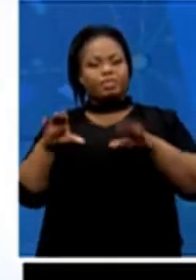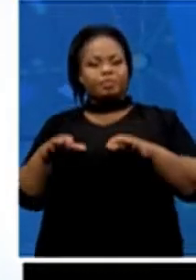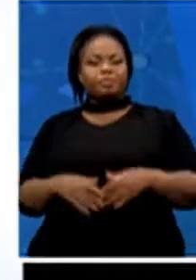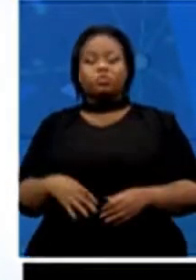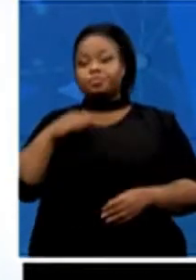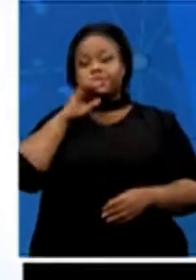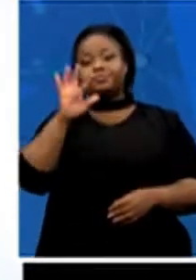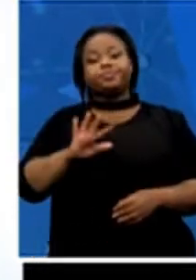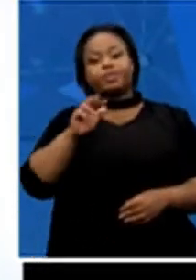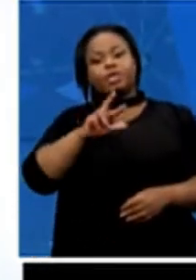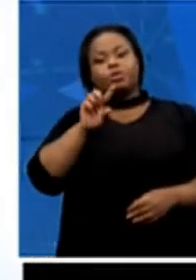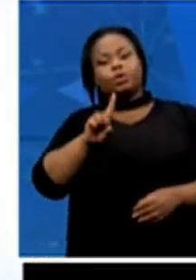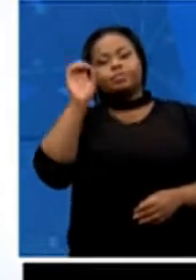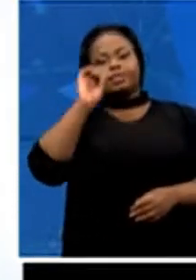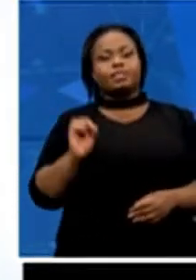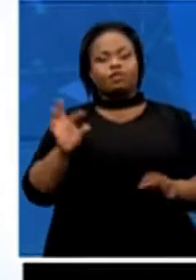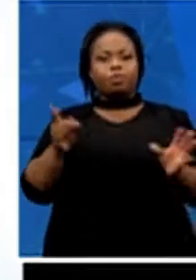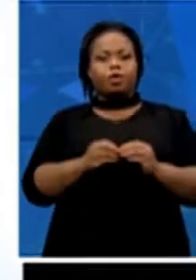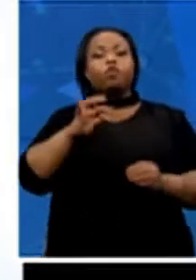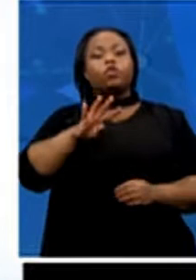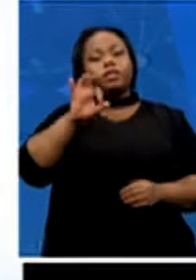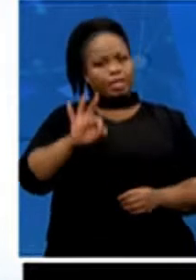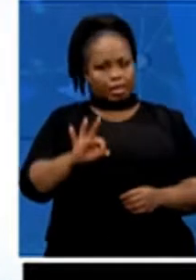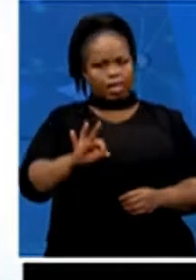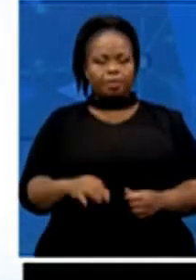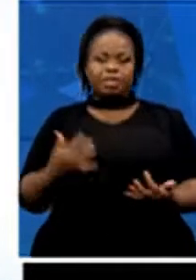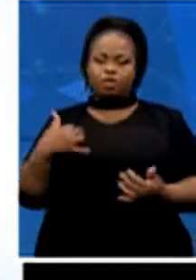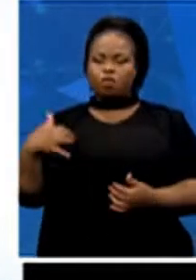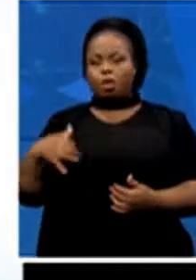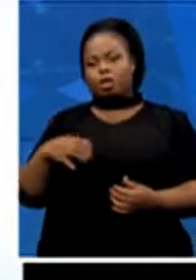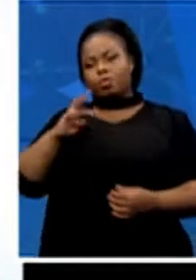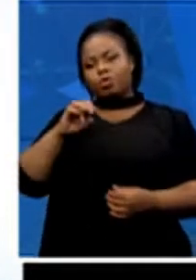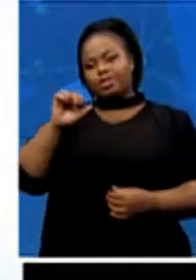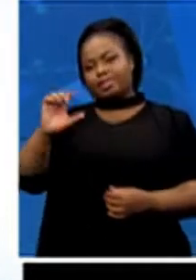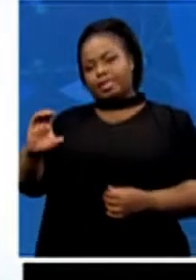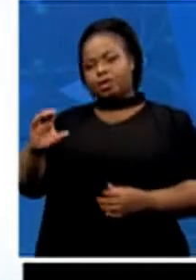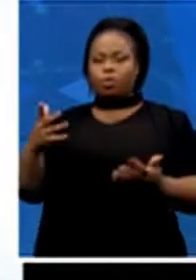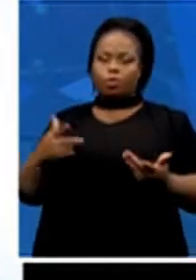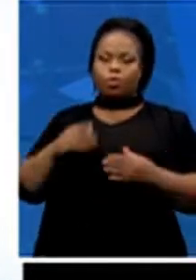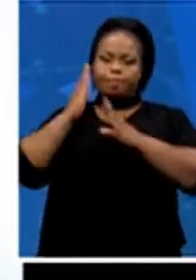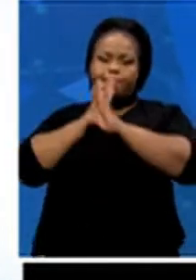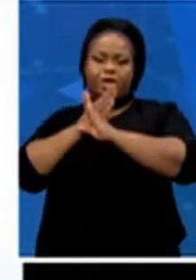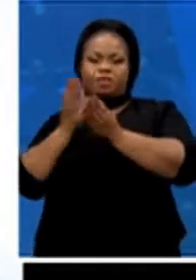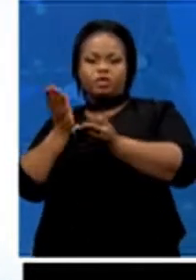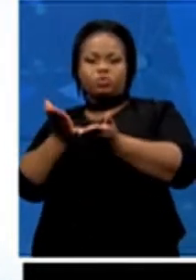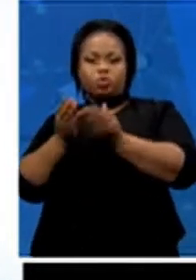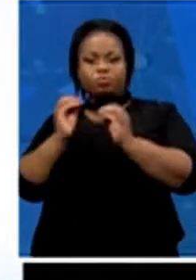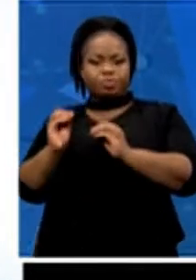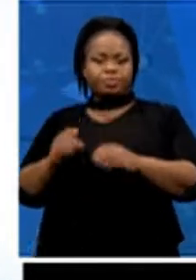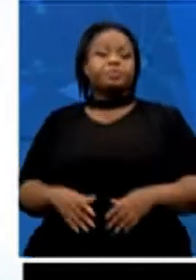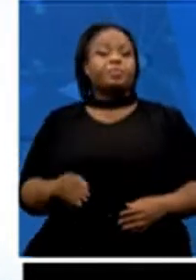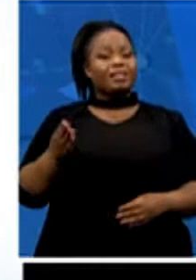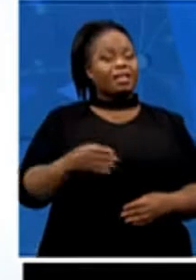went to either formal Model C or private schools. The black African players did that because they had had some